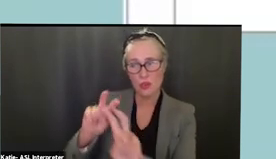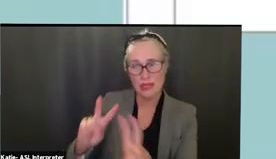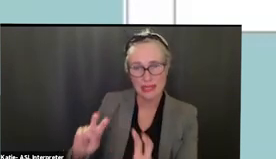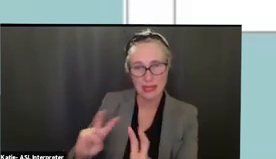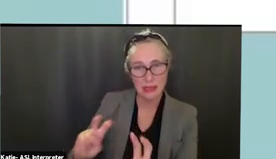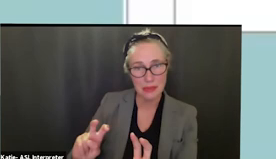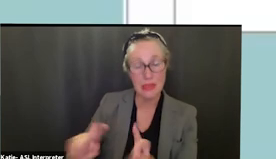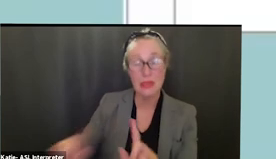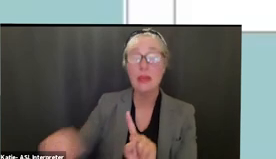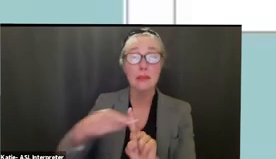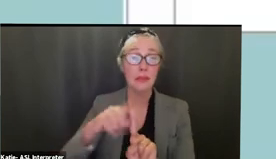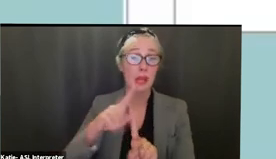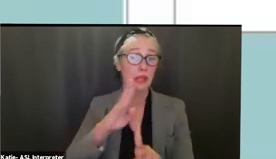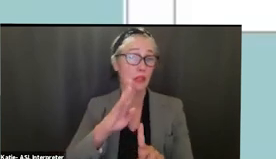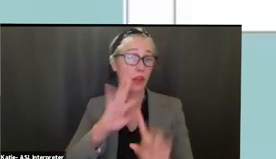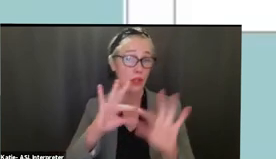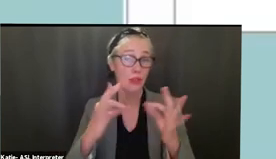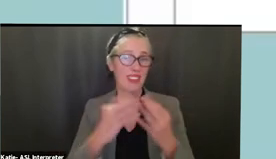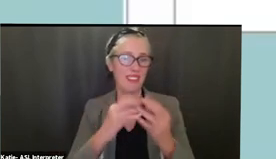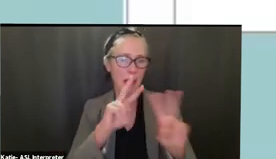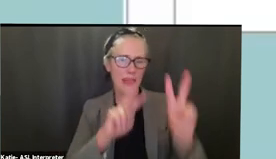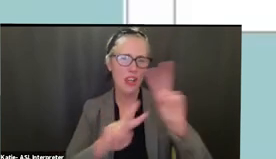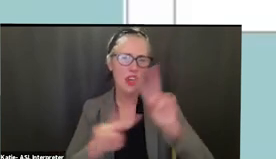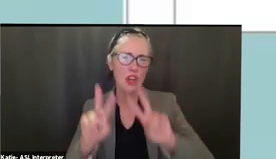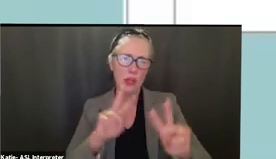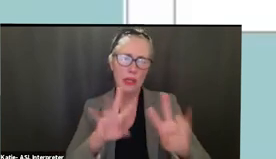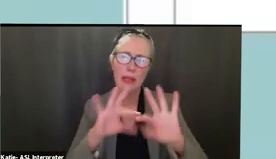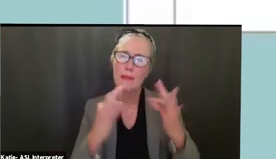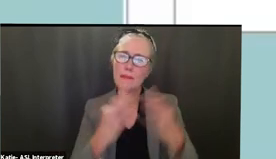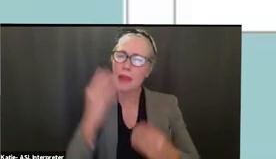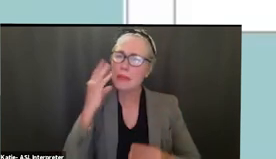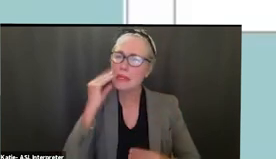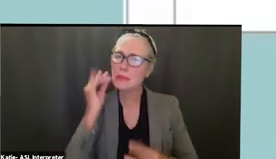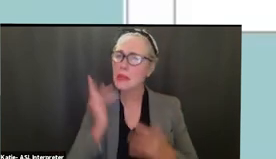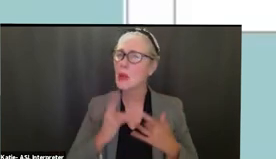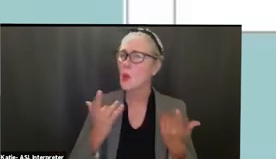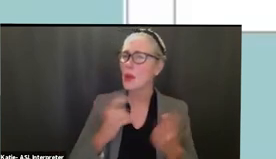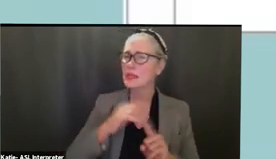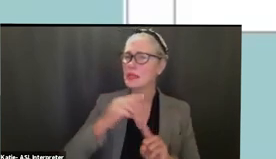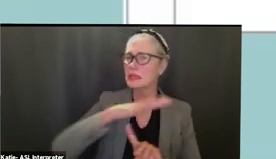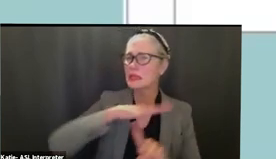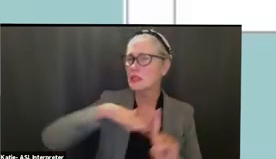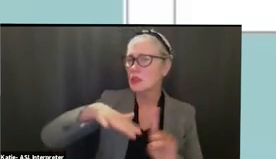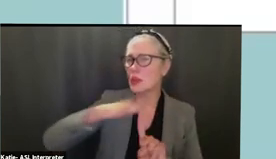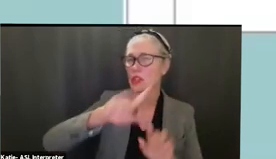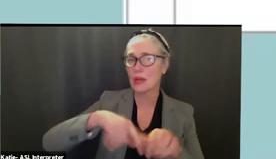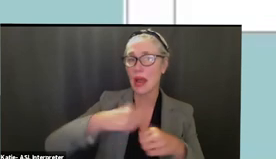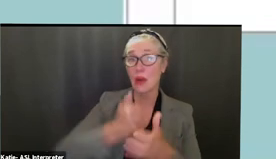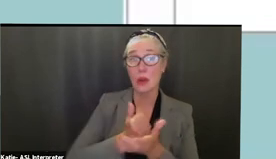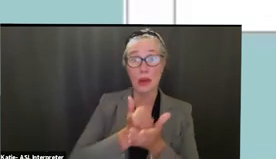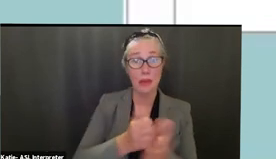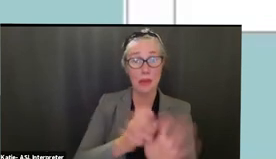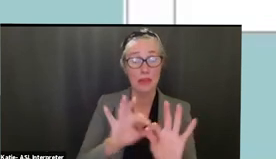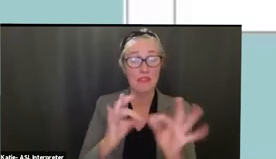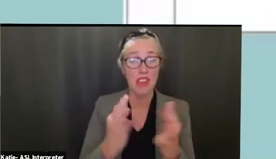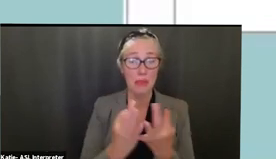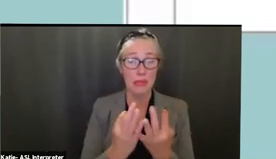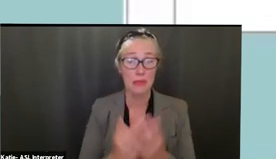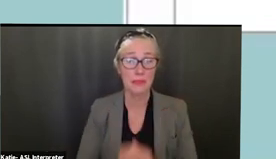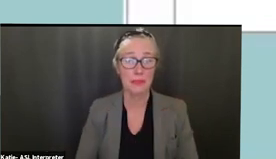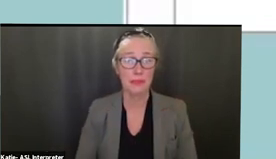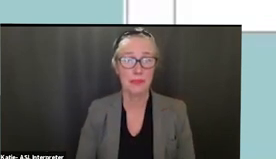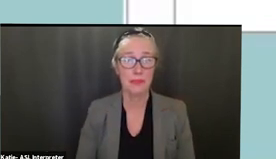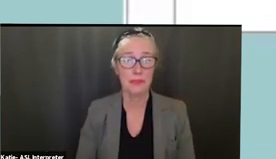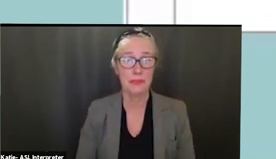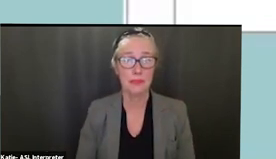the family it's also looking into the family background what's their situation how can we help them um in terms of